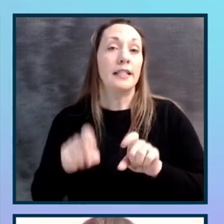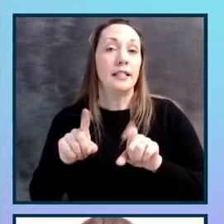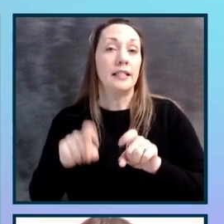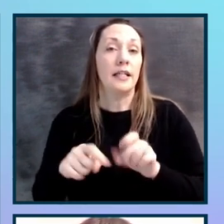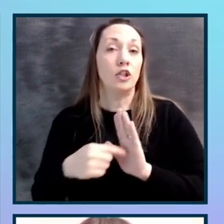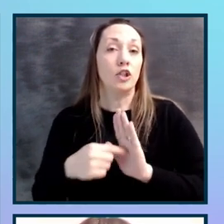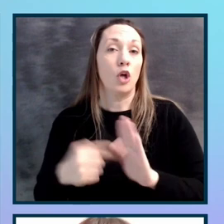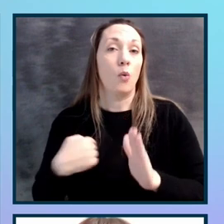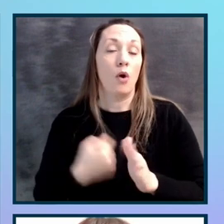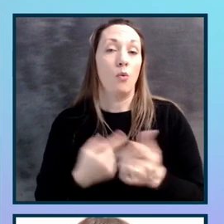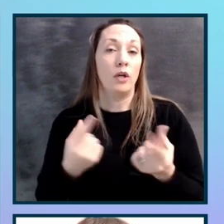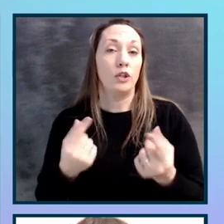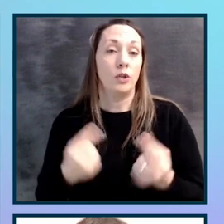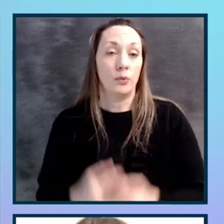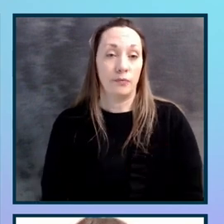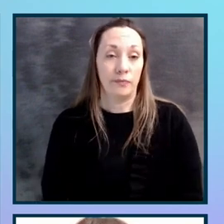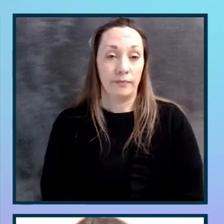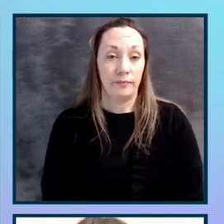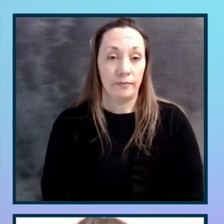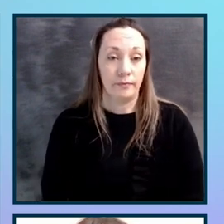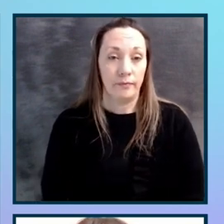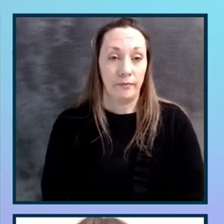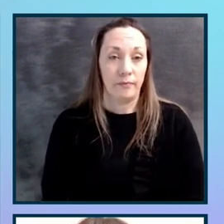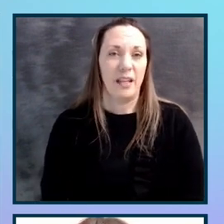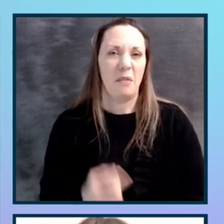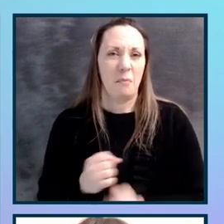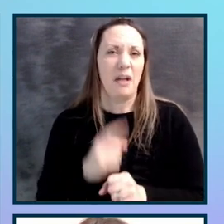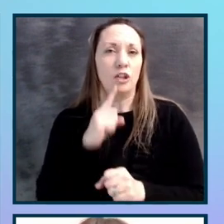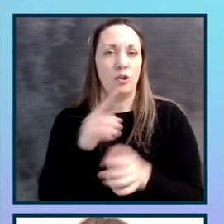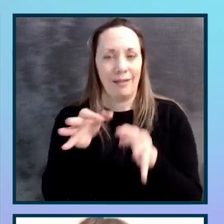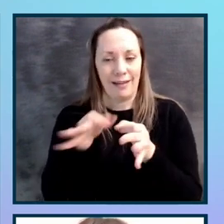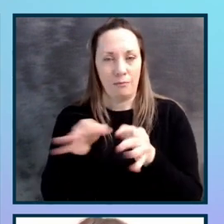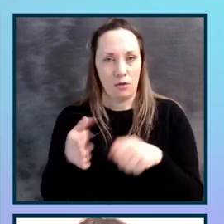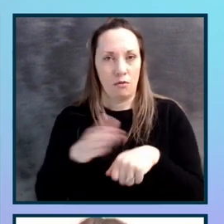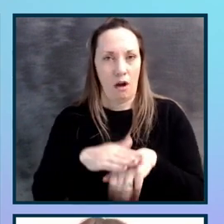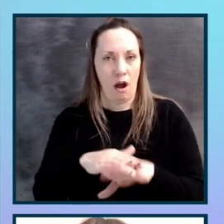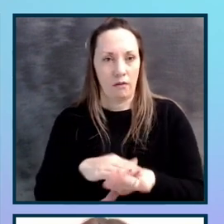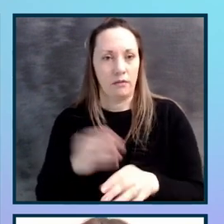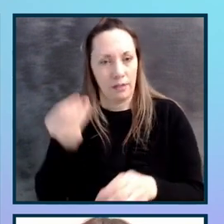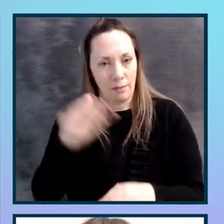going to turn on the captions for this as well. Let me know if you can hear this.